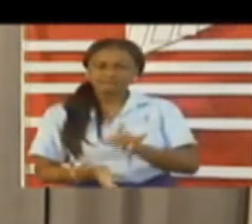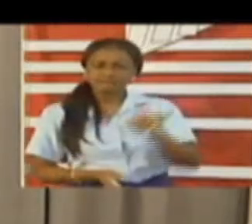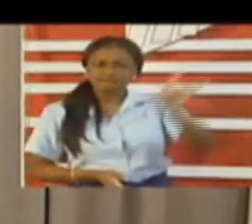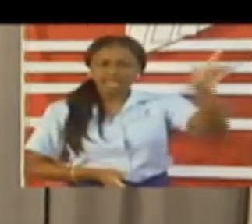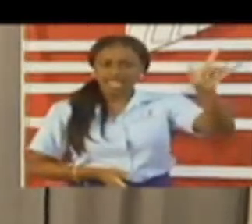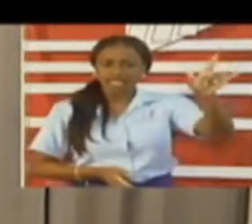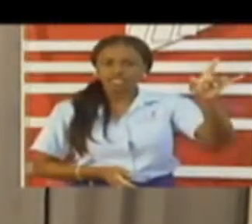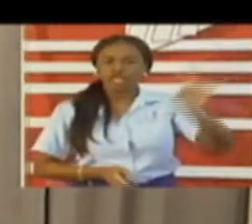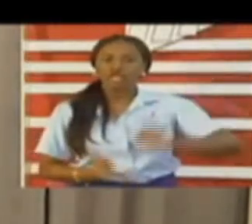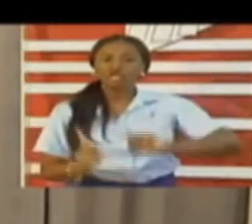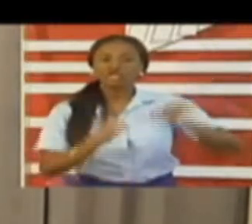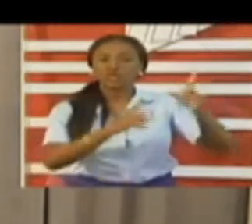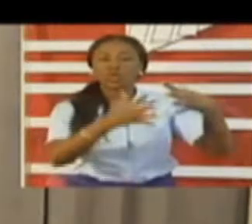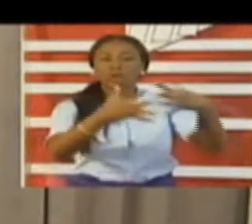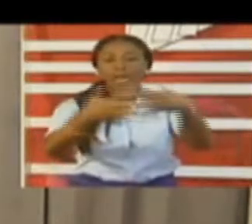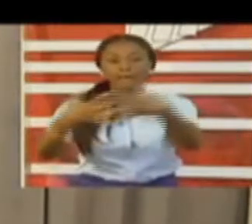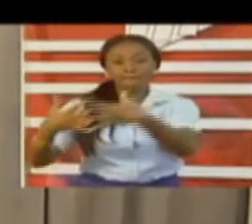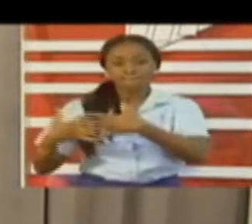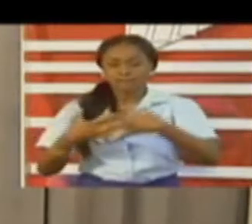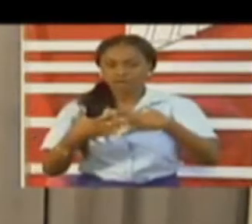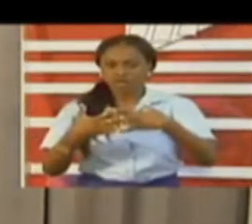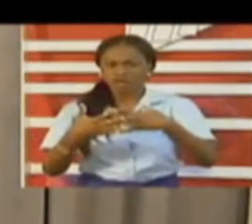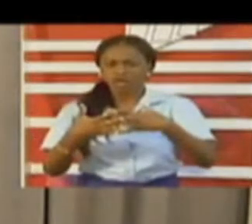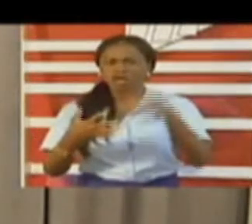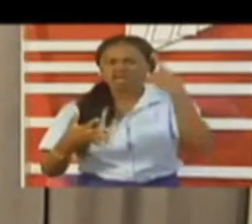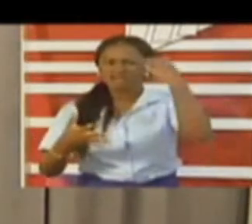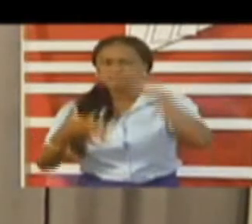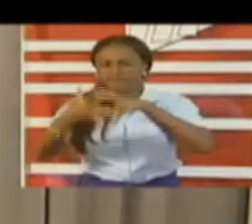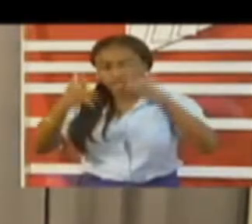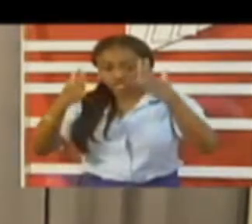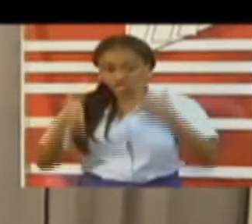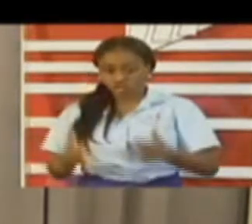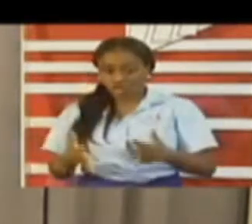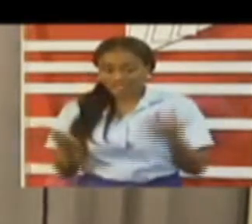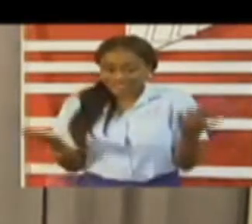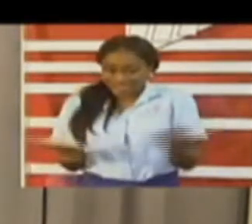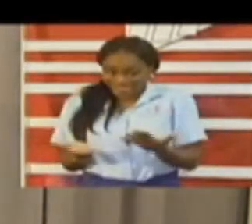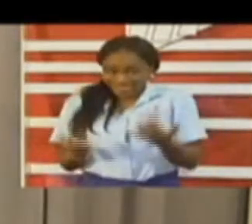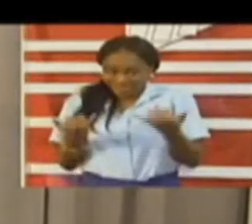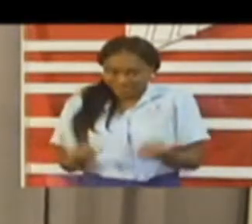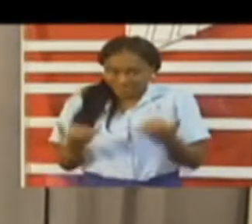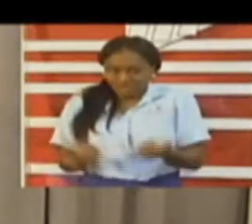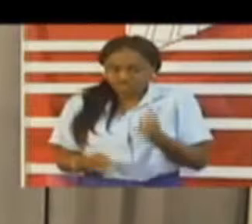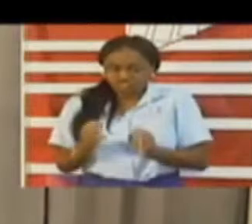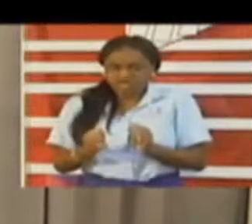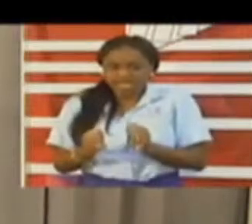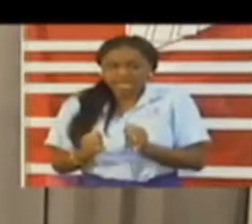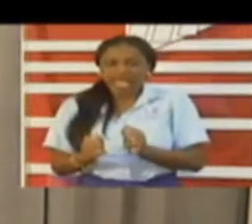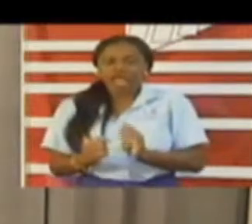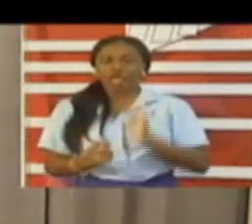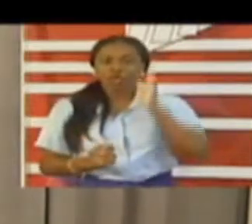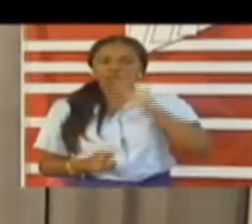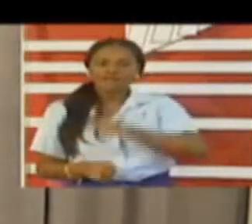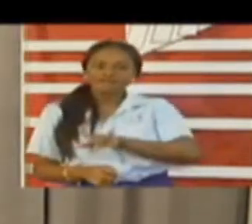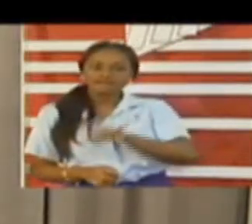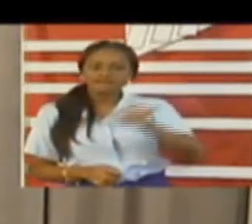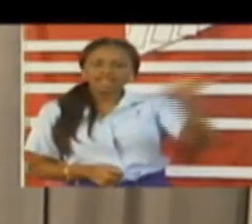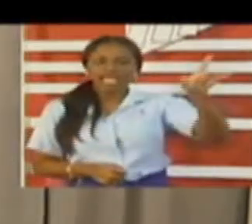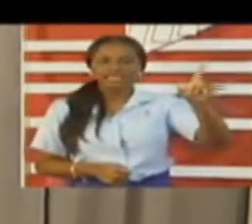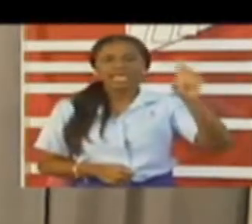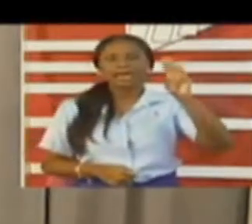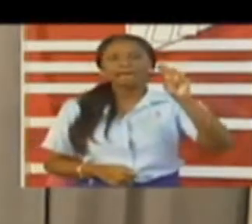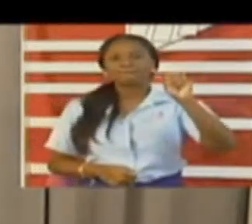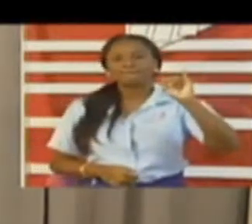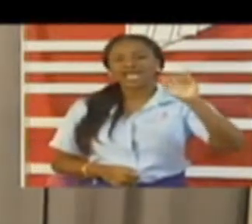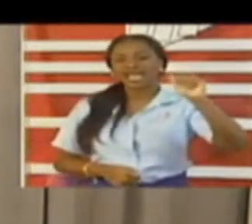States to take our students or Trinidad and Tobago students who need to go back to school. We'll be flying to Miami and then students can make their way